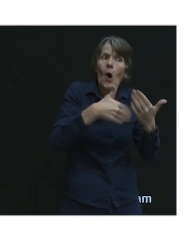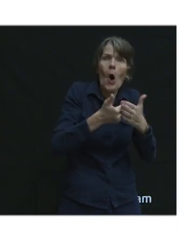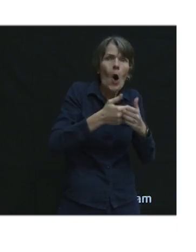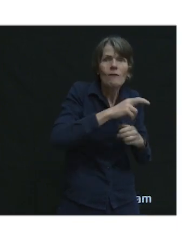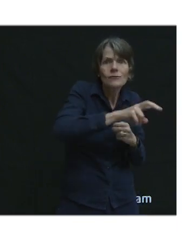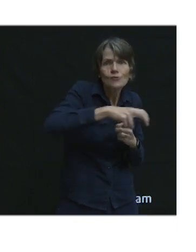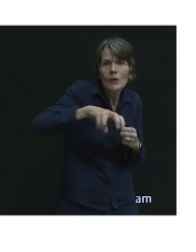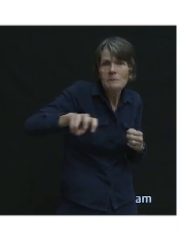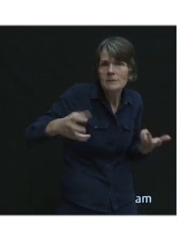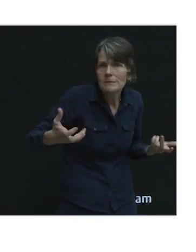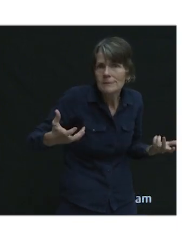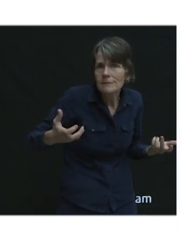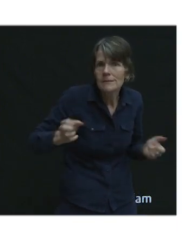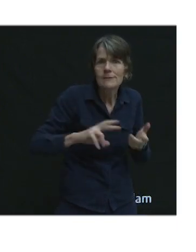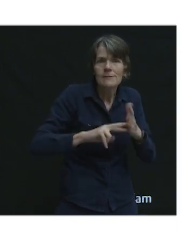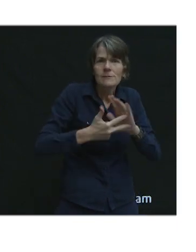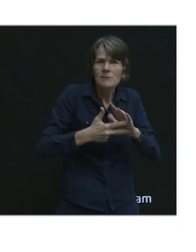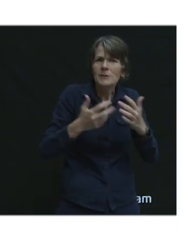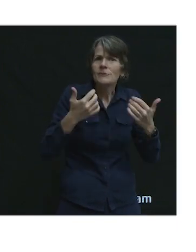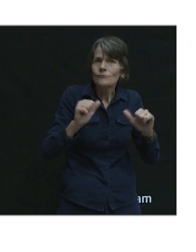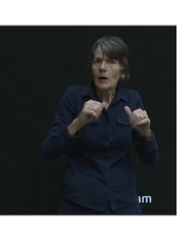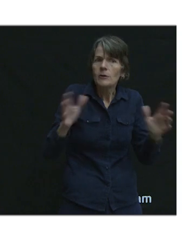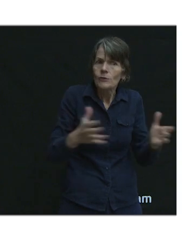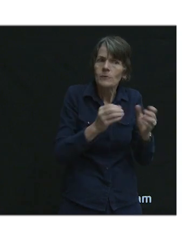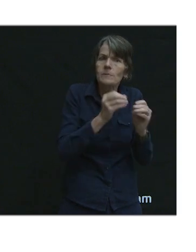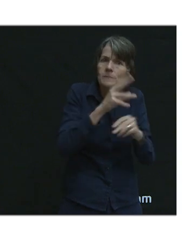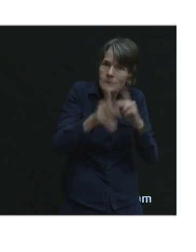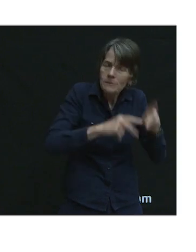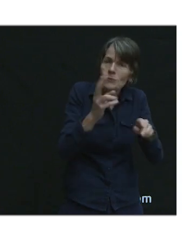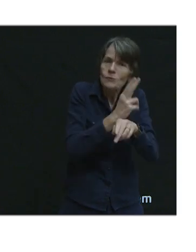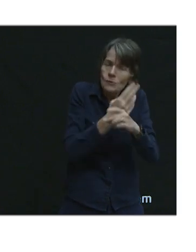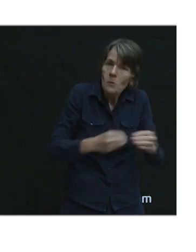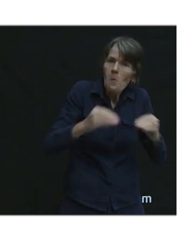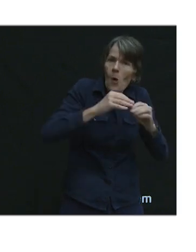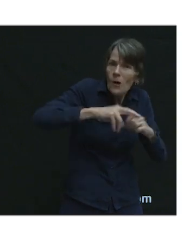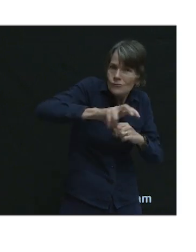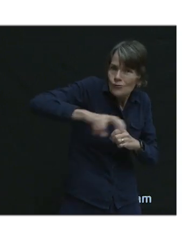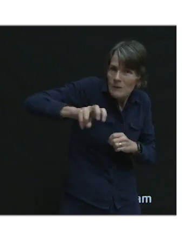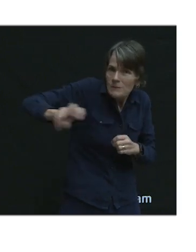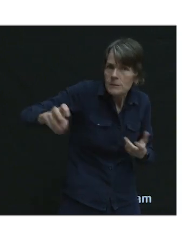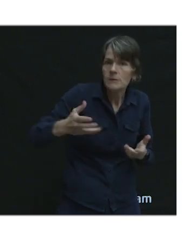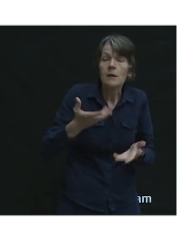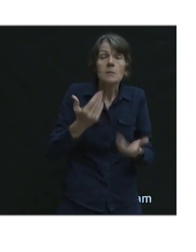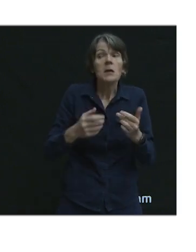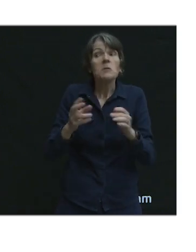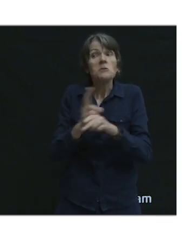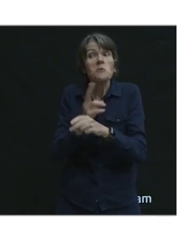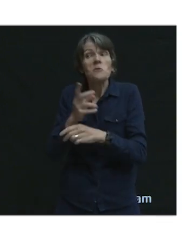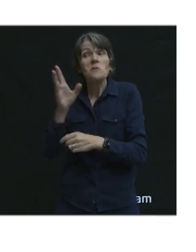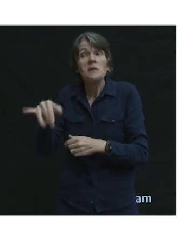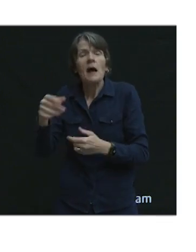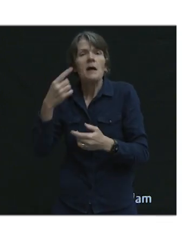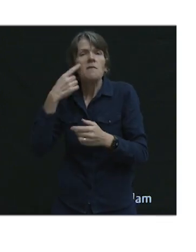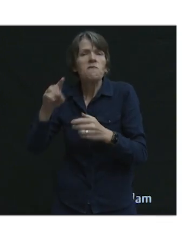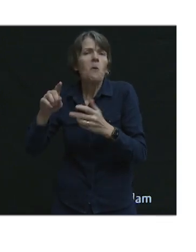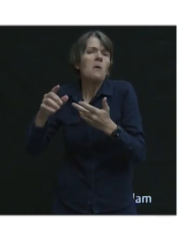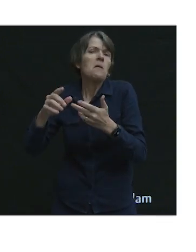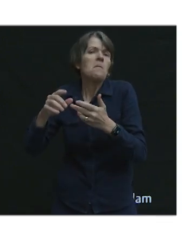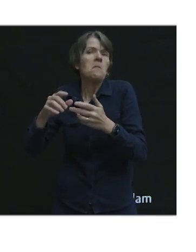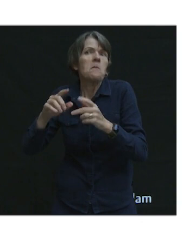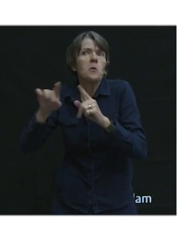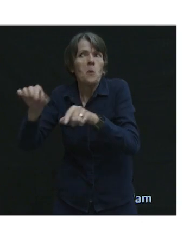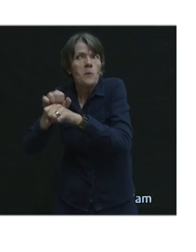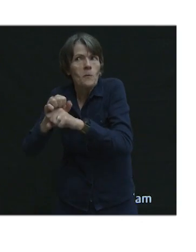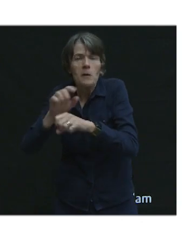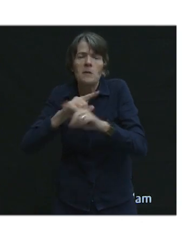you're also building in strategies so they can do this for more trips. Maybe they were using active modes to get to work, but not for shopping. What can you do in order to